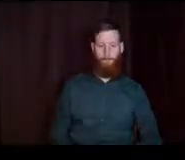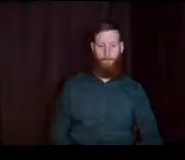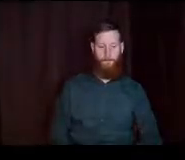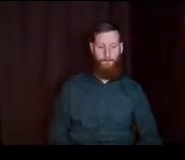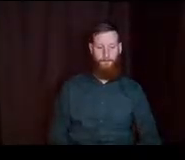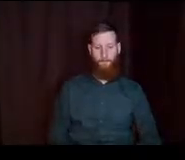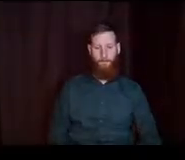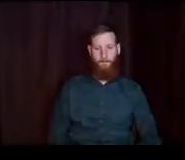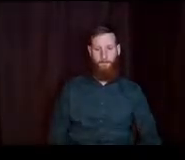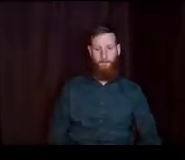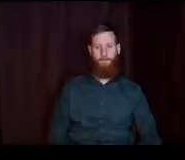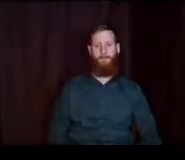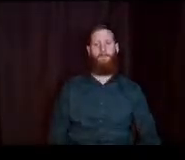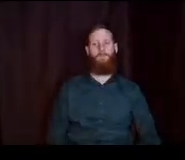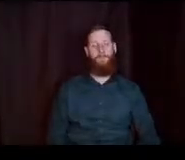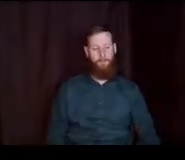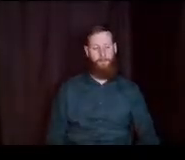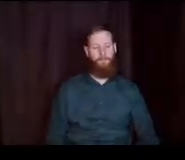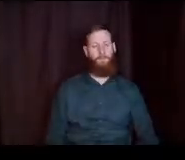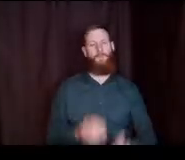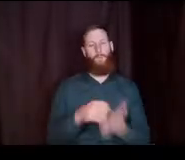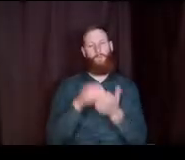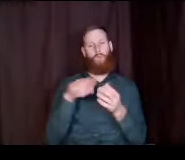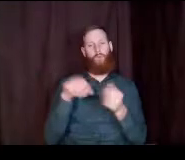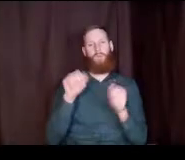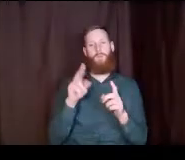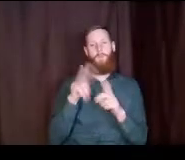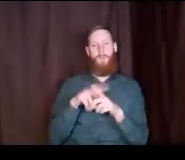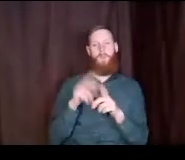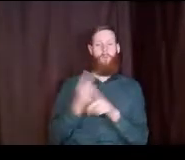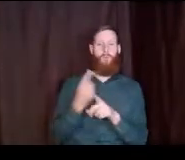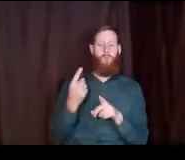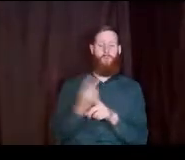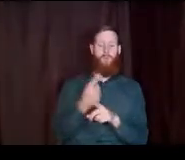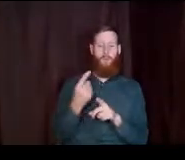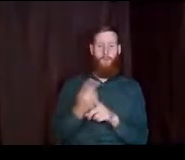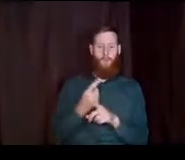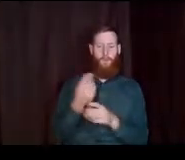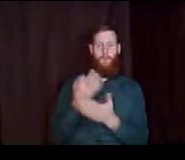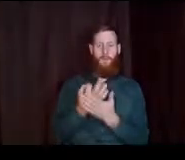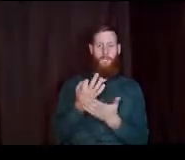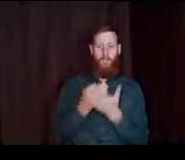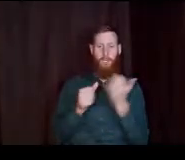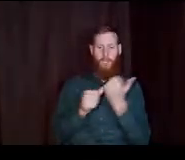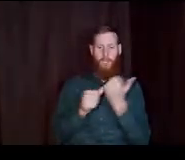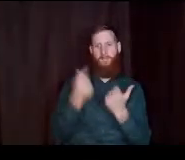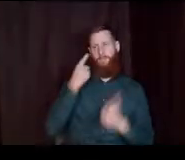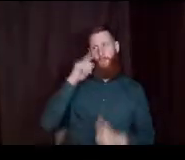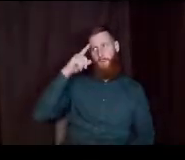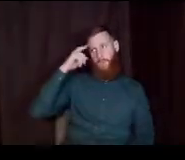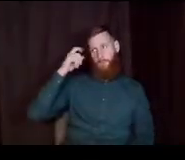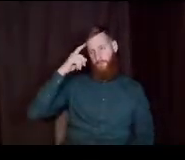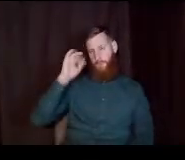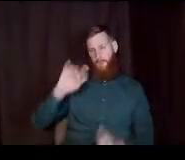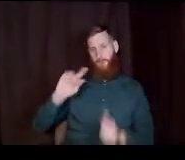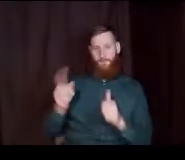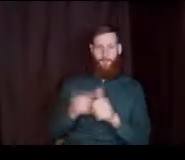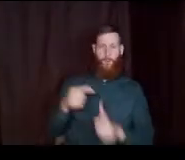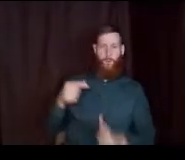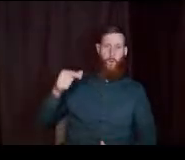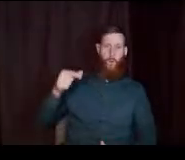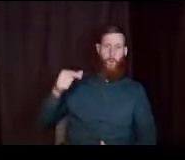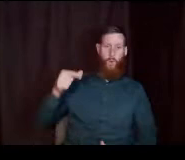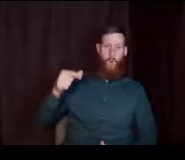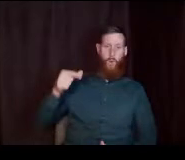The student can also apply for regular financial aid. For summer, which is the first quarter. Of